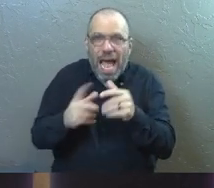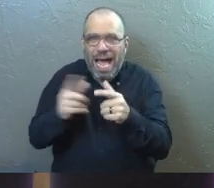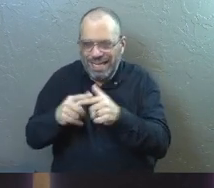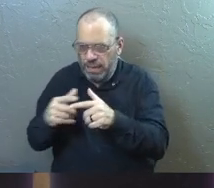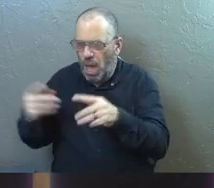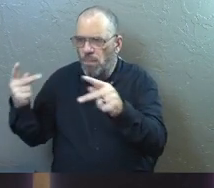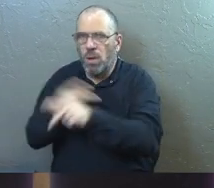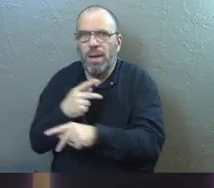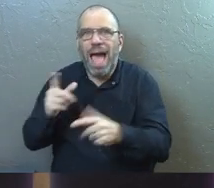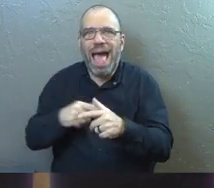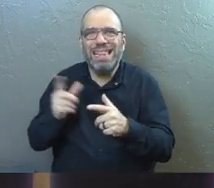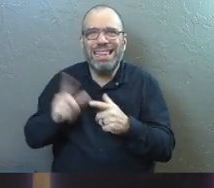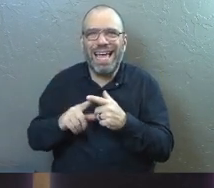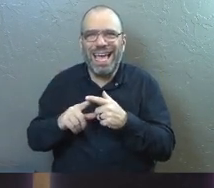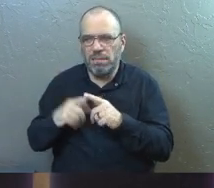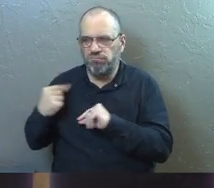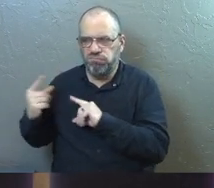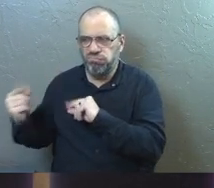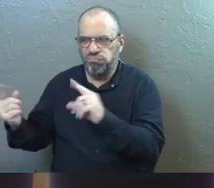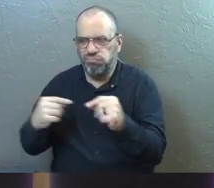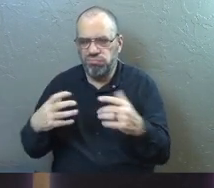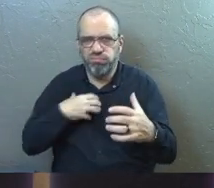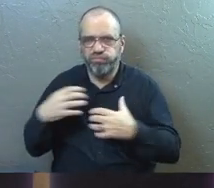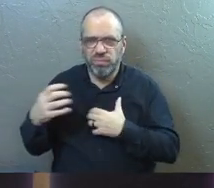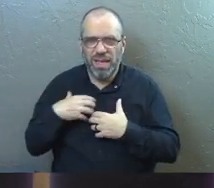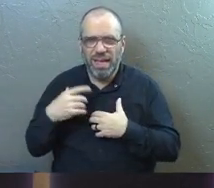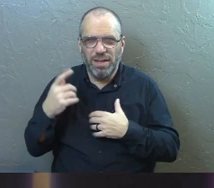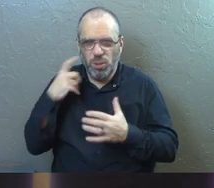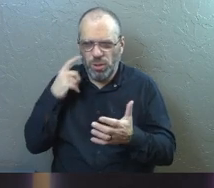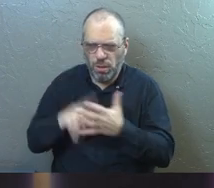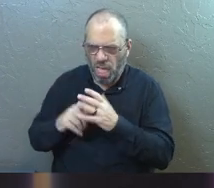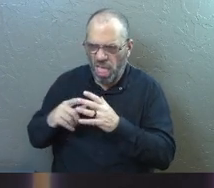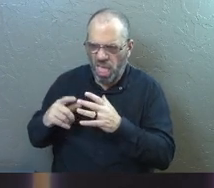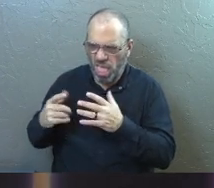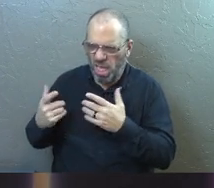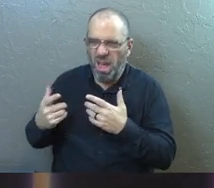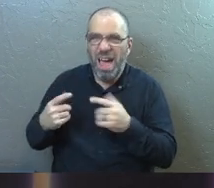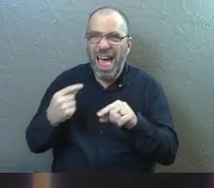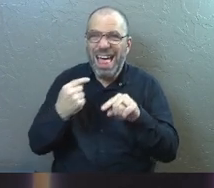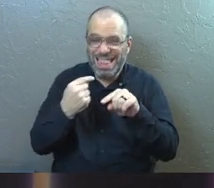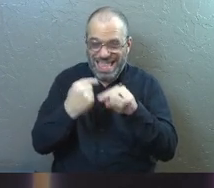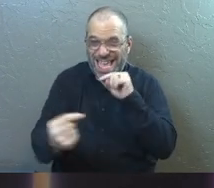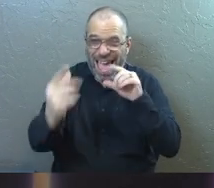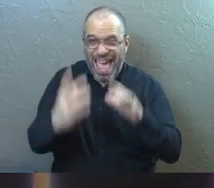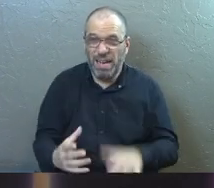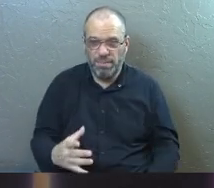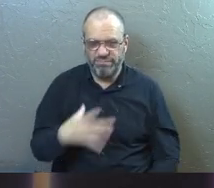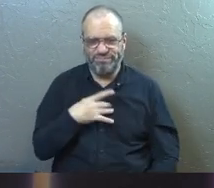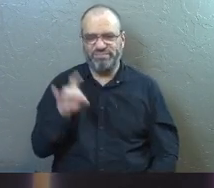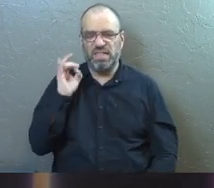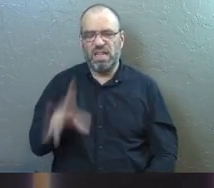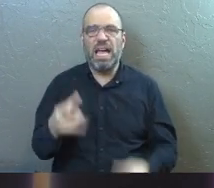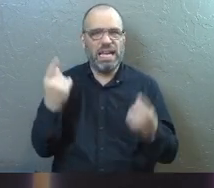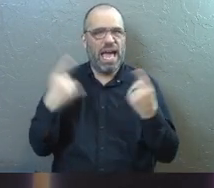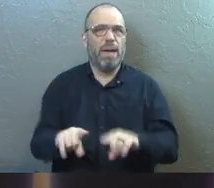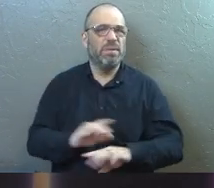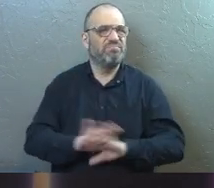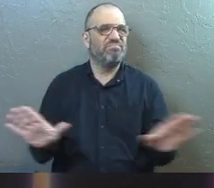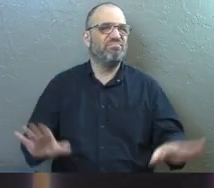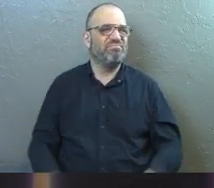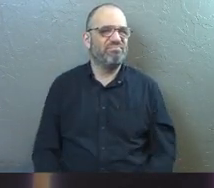And then there were rumblings of discontent. You can kind of see the enemy does not like what's happening.